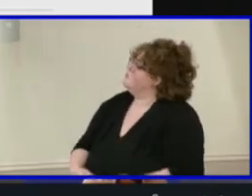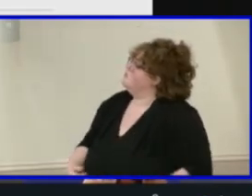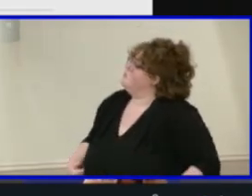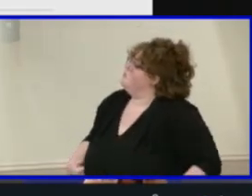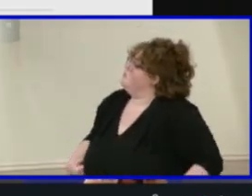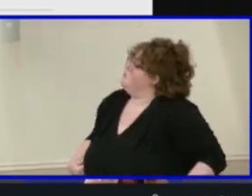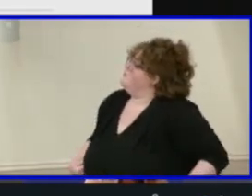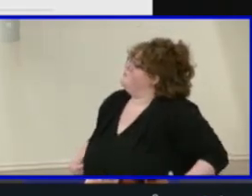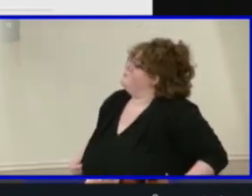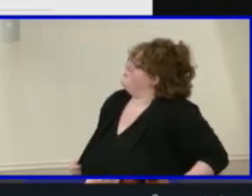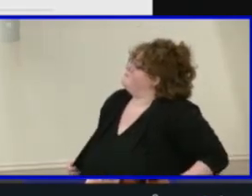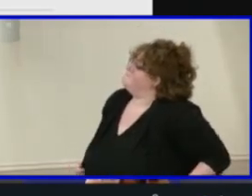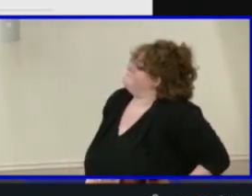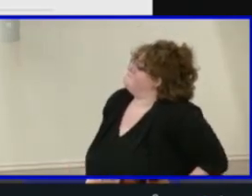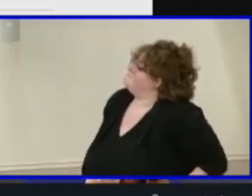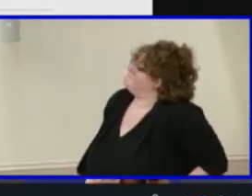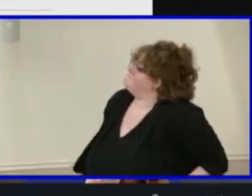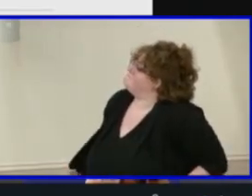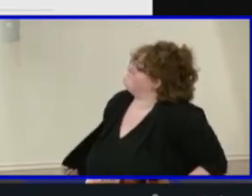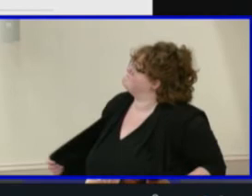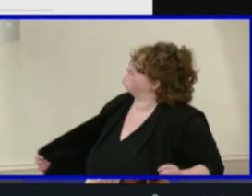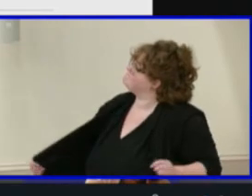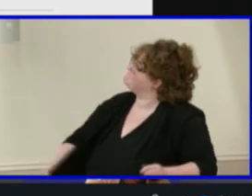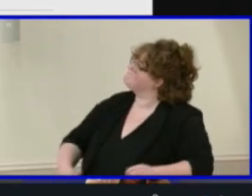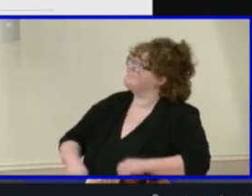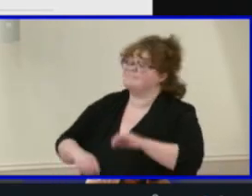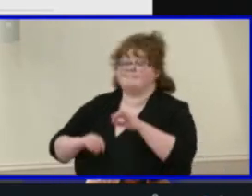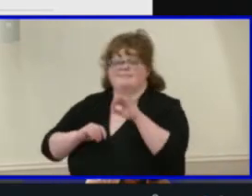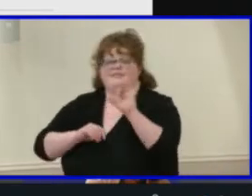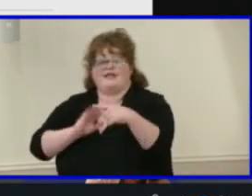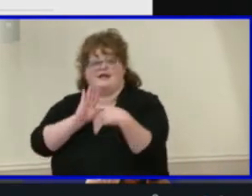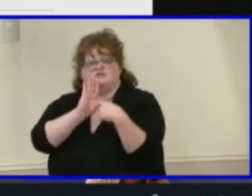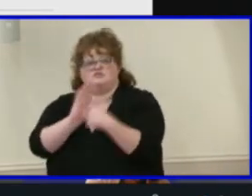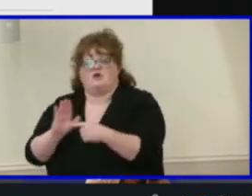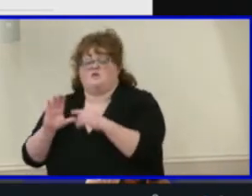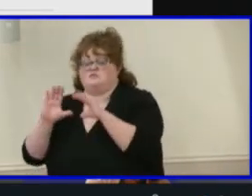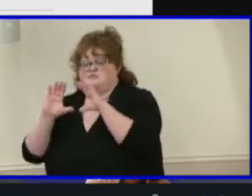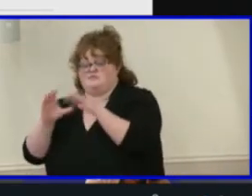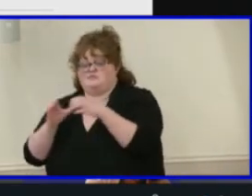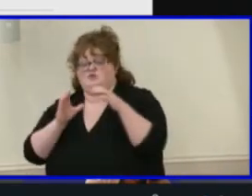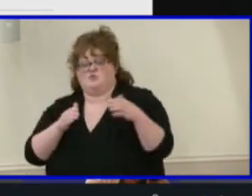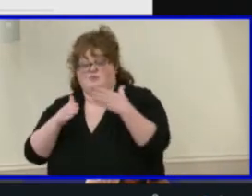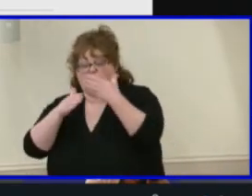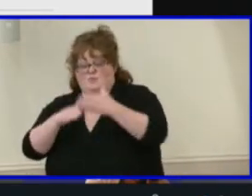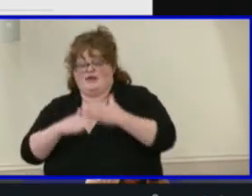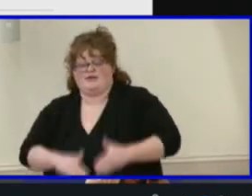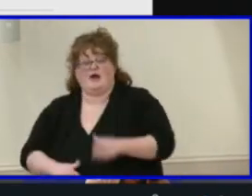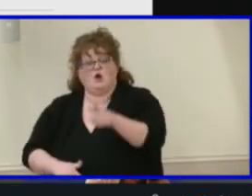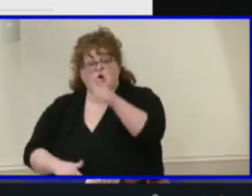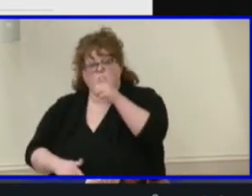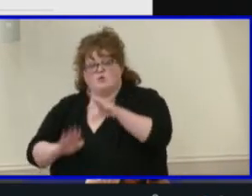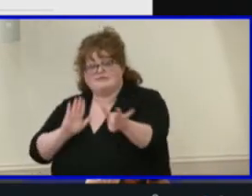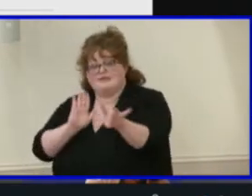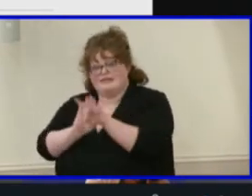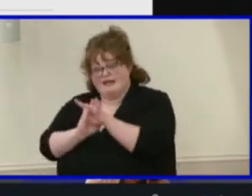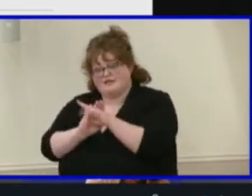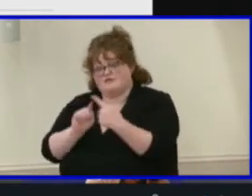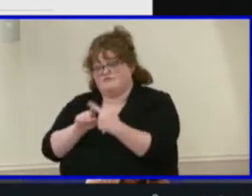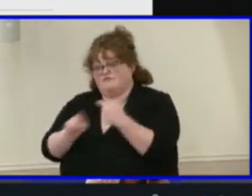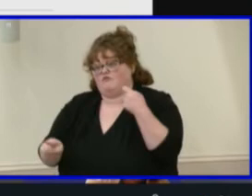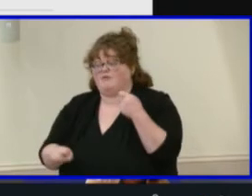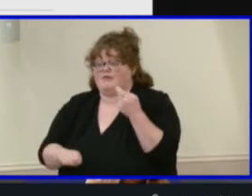This graph shows the demographic breakdown and numbers of students selected over the past two years by Henrico County Public Schools.